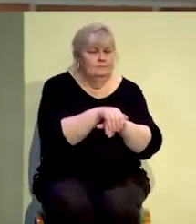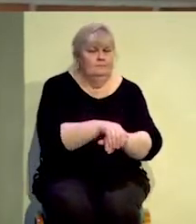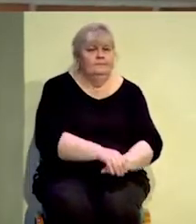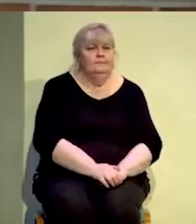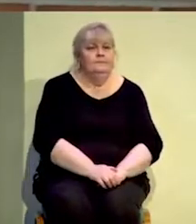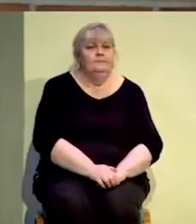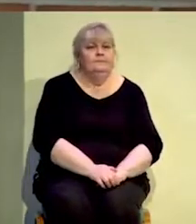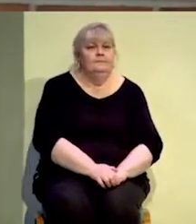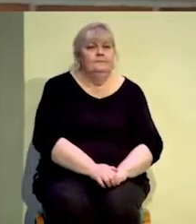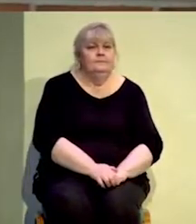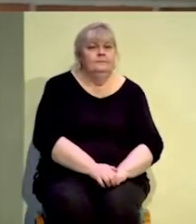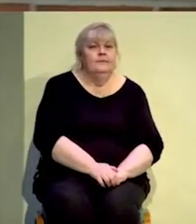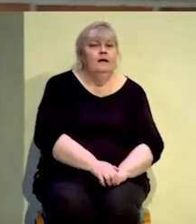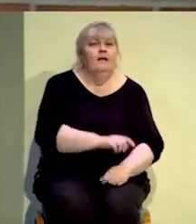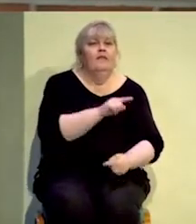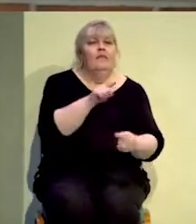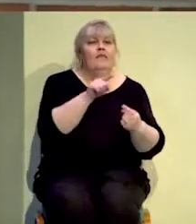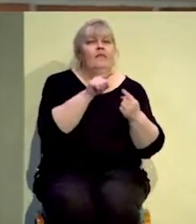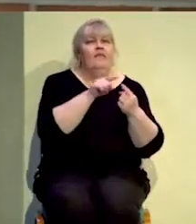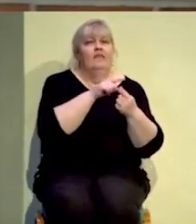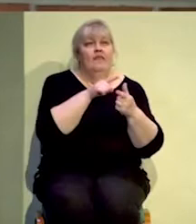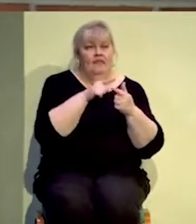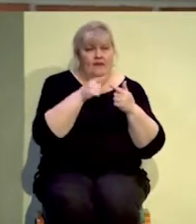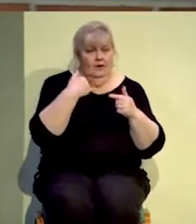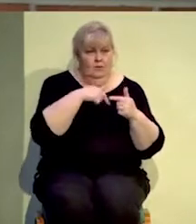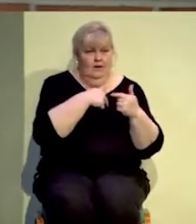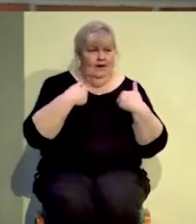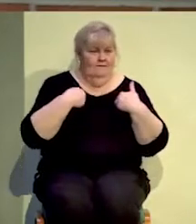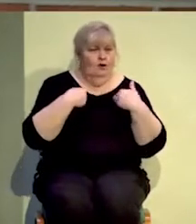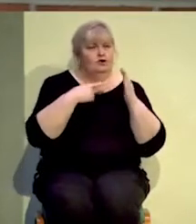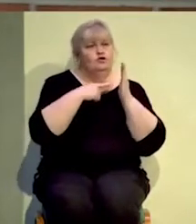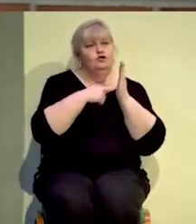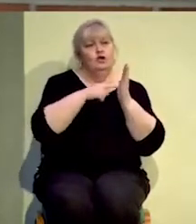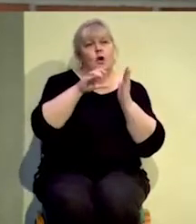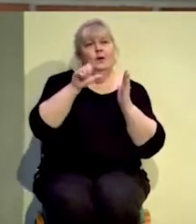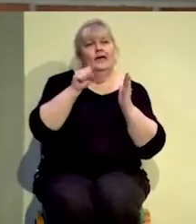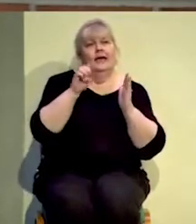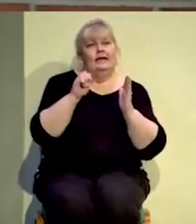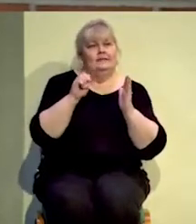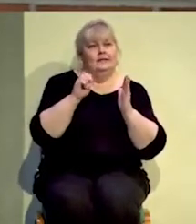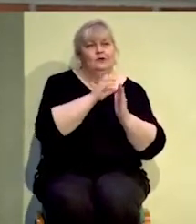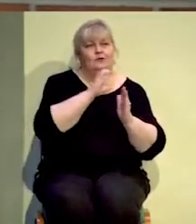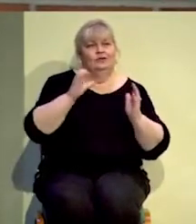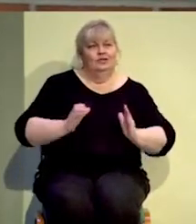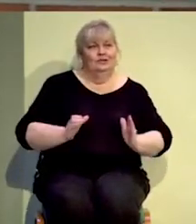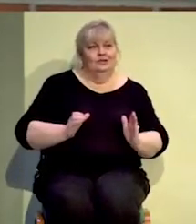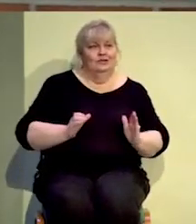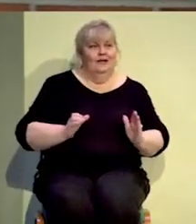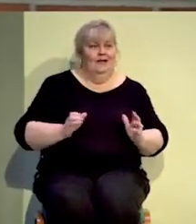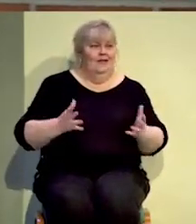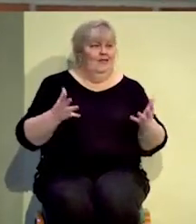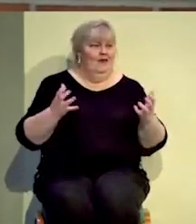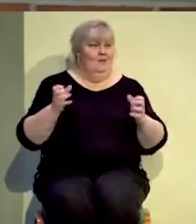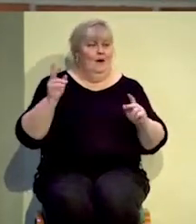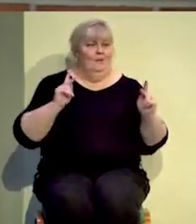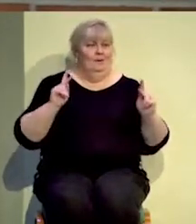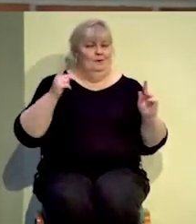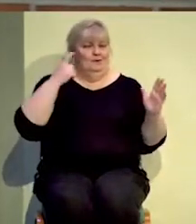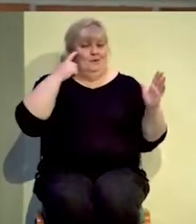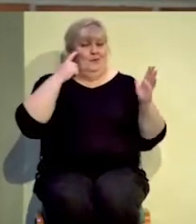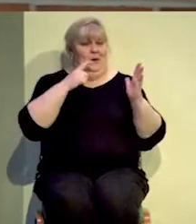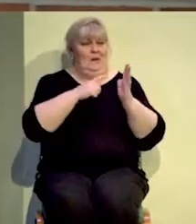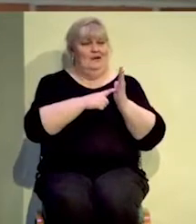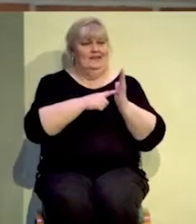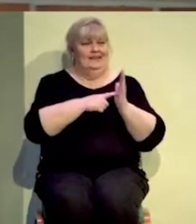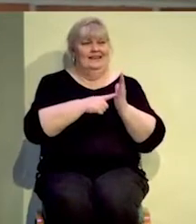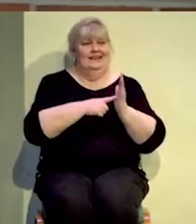And then we have showcased Christianity. Verse 5, They do all their deeds to be seen by others. Listen, if you're going to